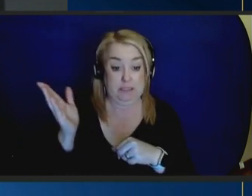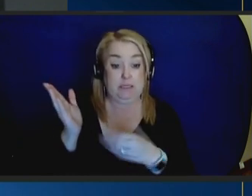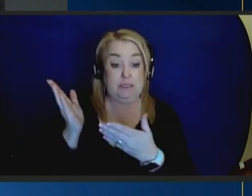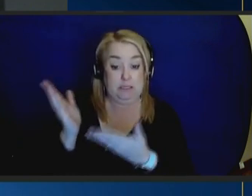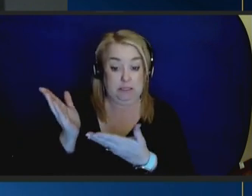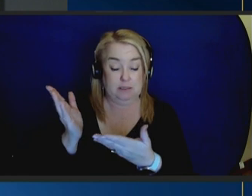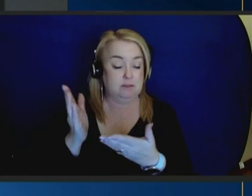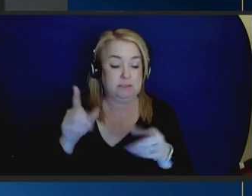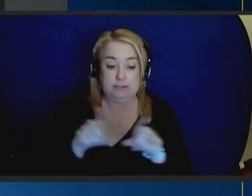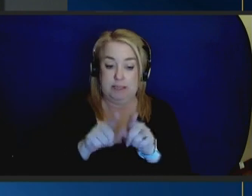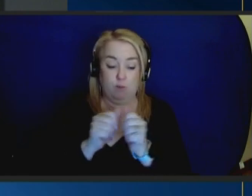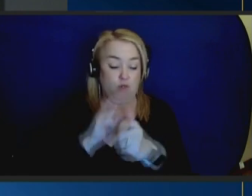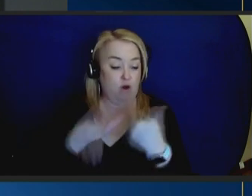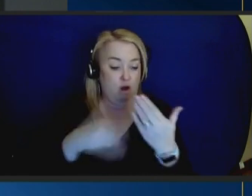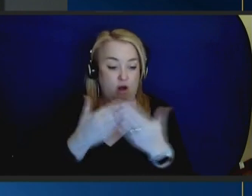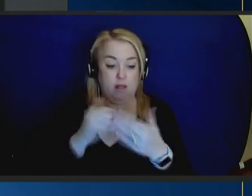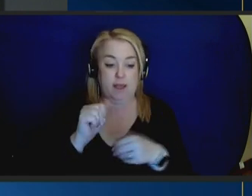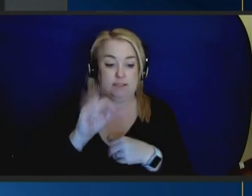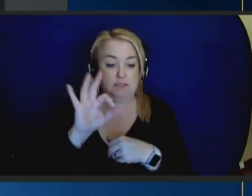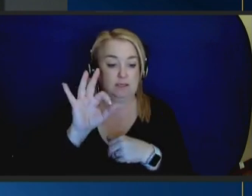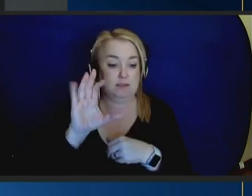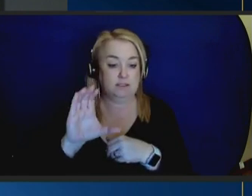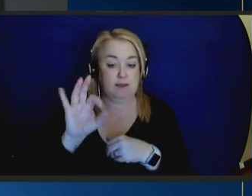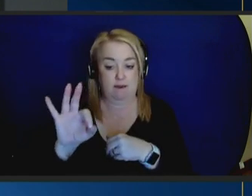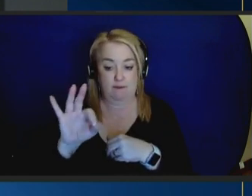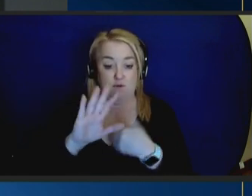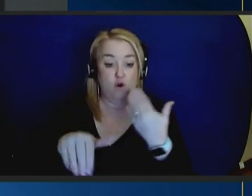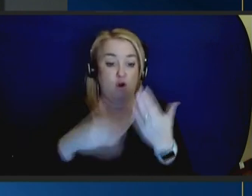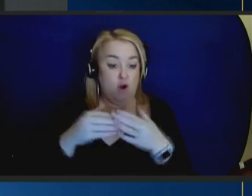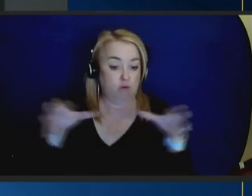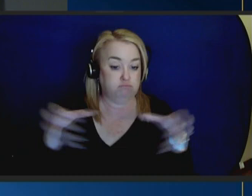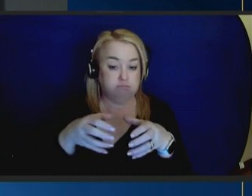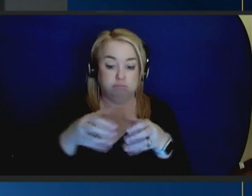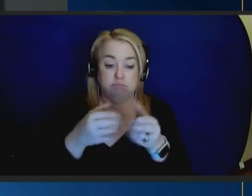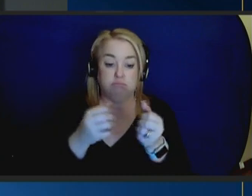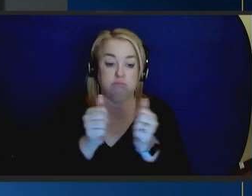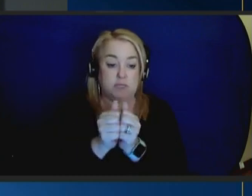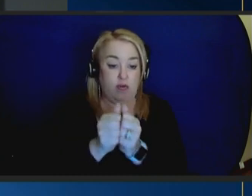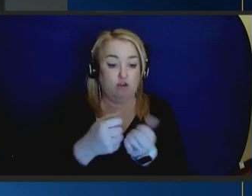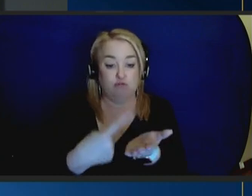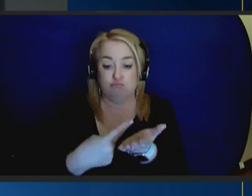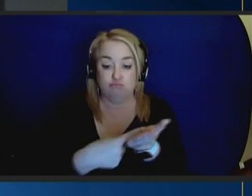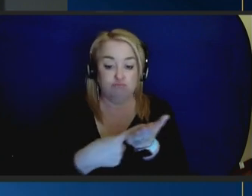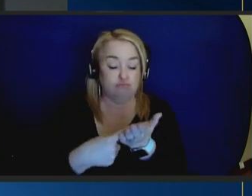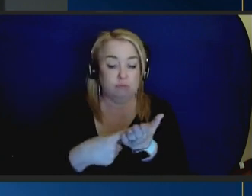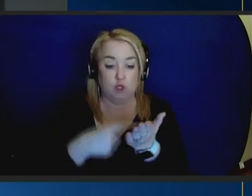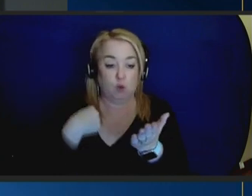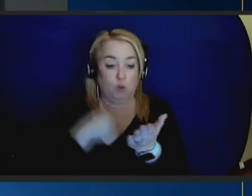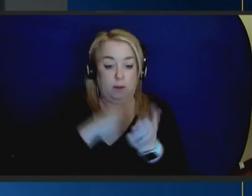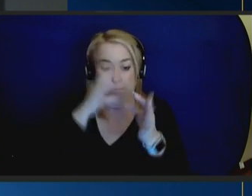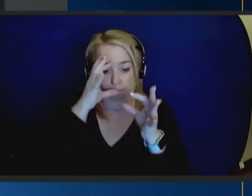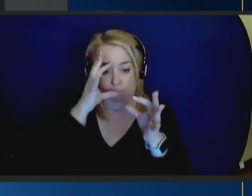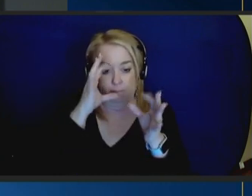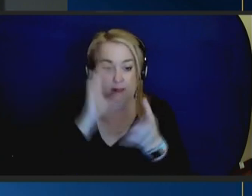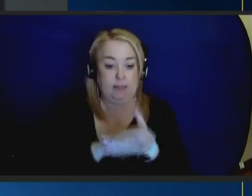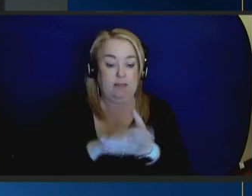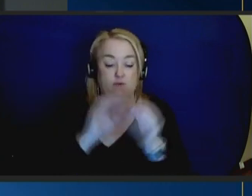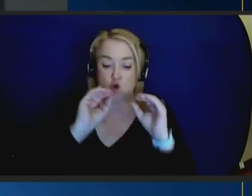ACF, and all gathered this morning, believes in leaving no one behind.